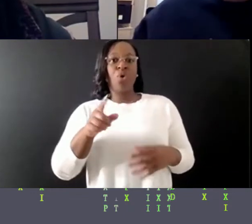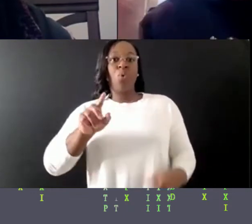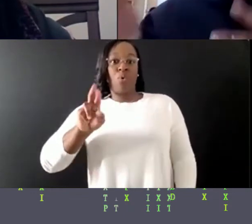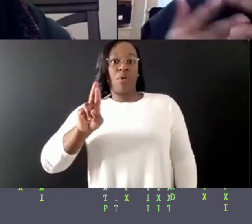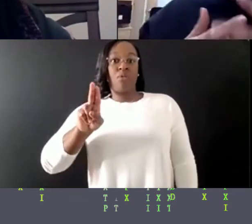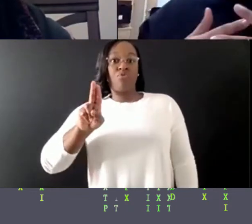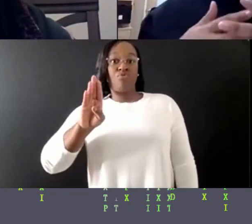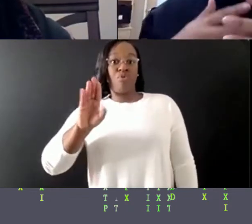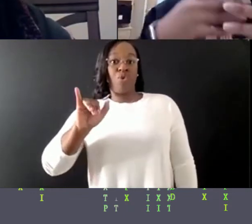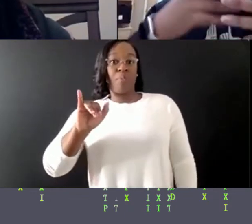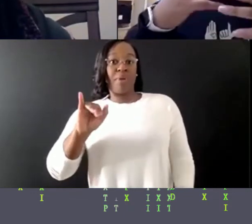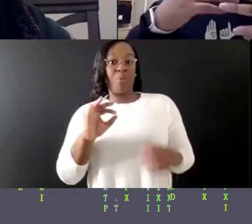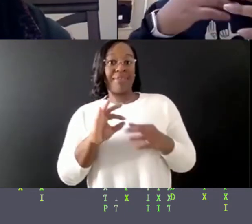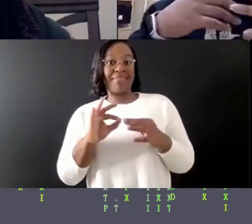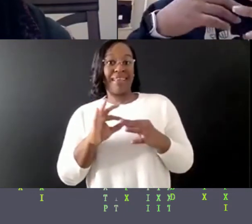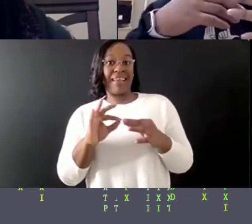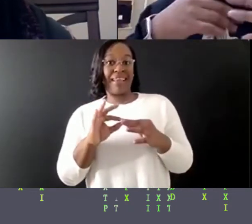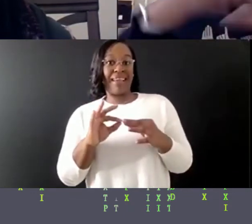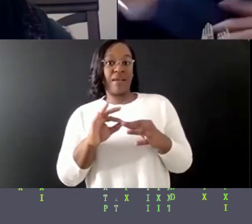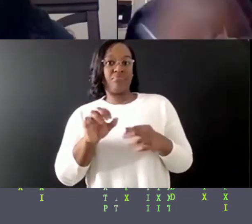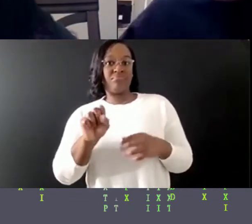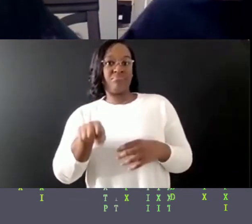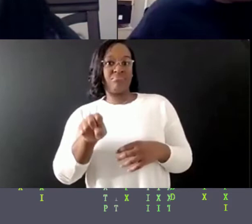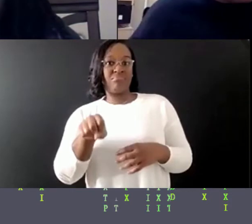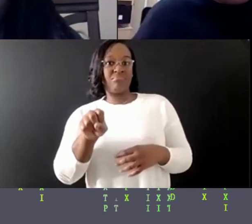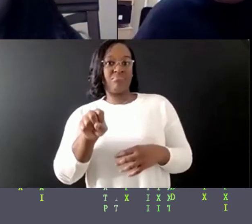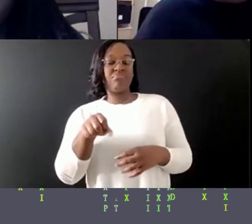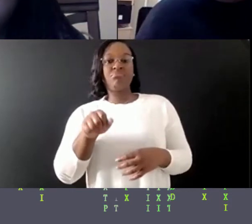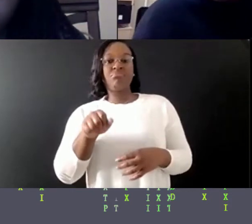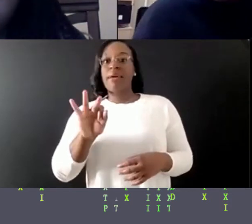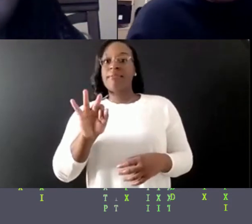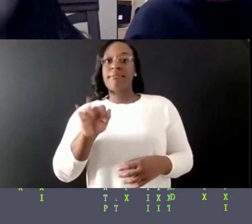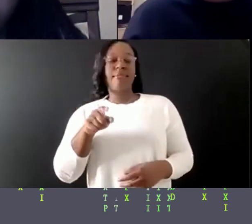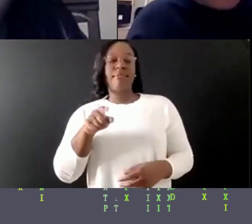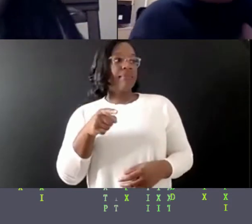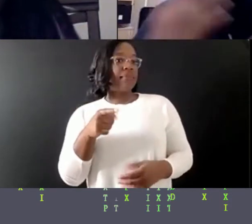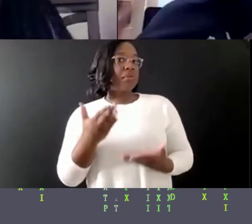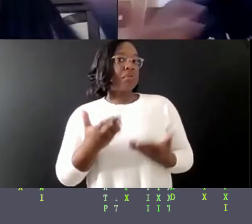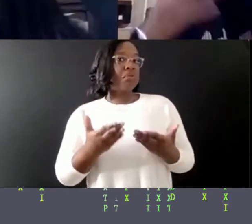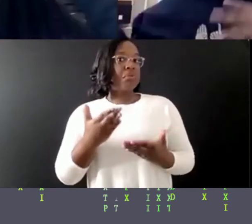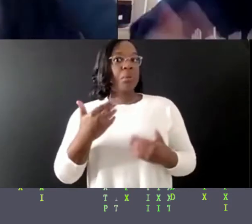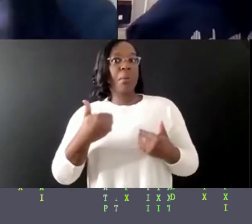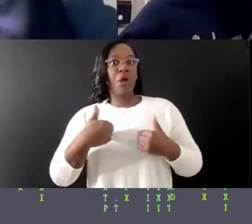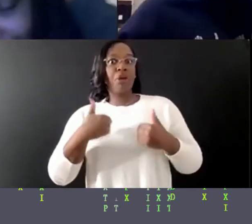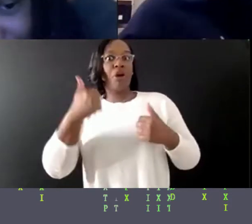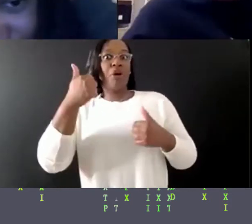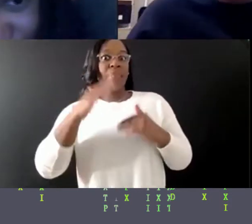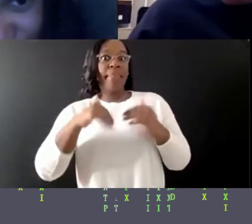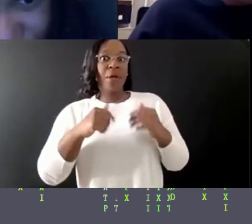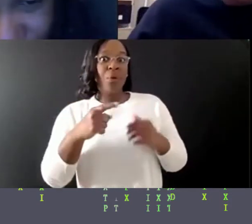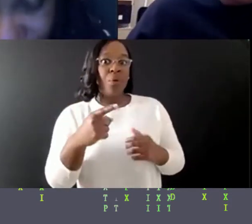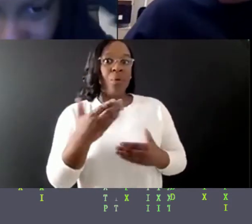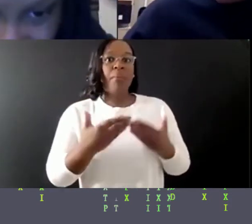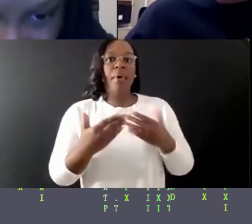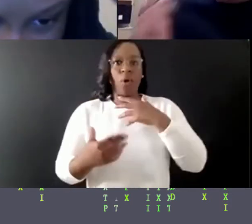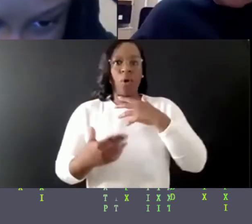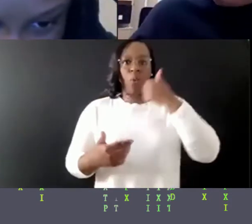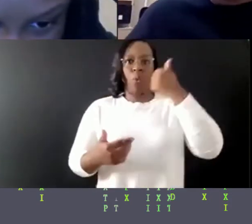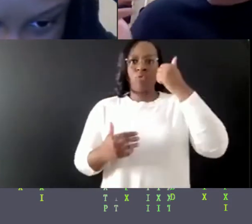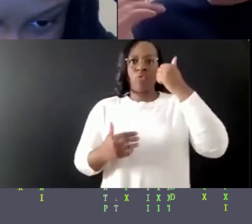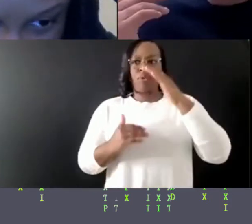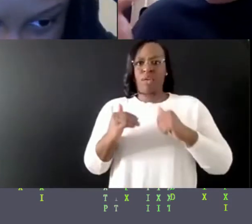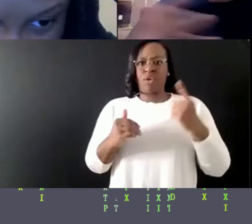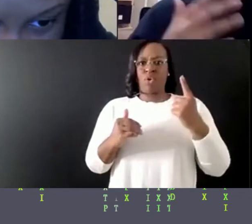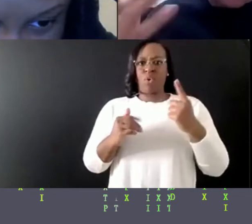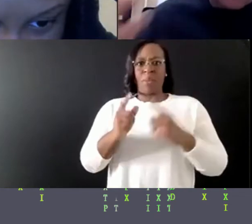yeah, kind of, even if they're like younger than you or older. And I think just thinking about like, okay, in this